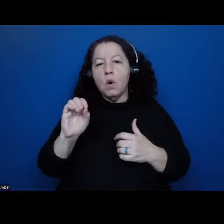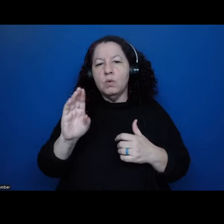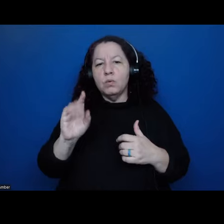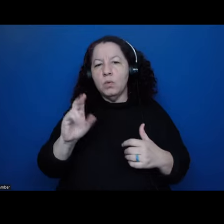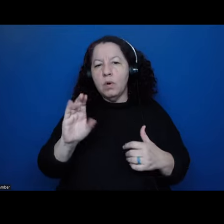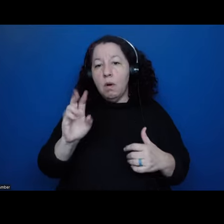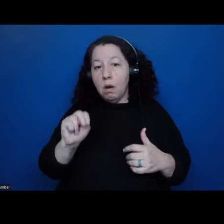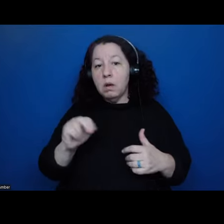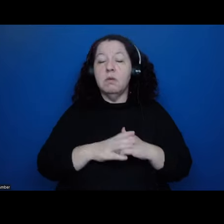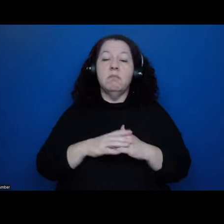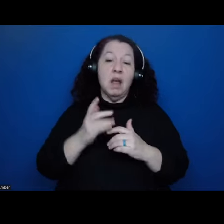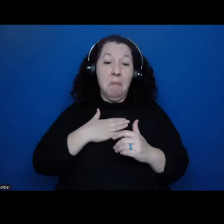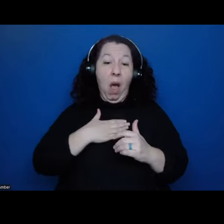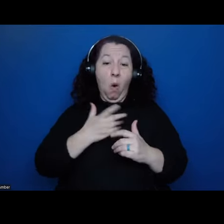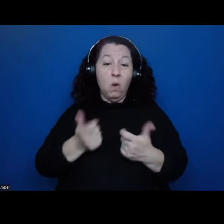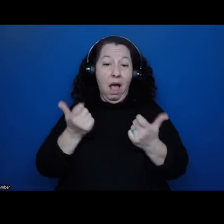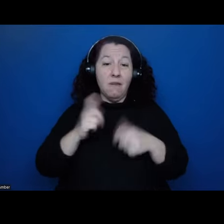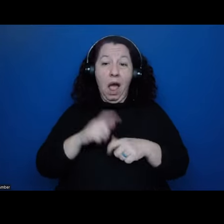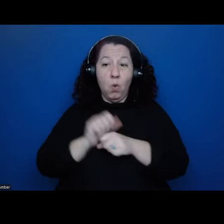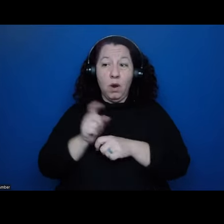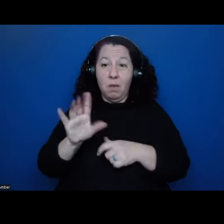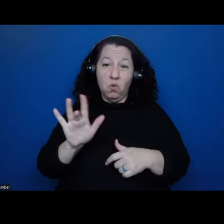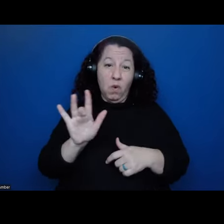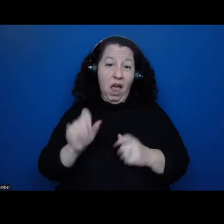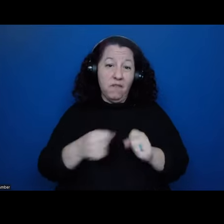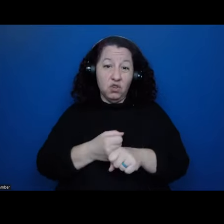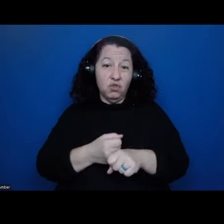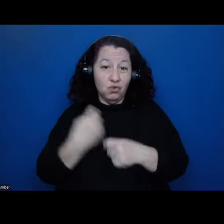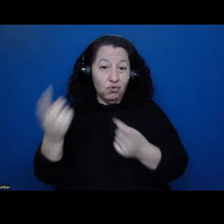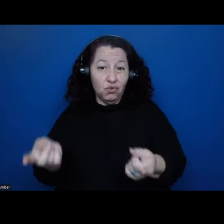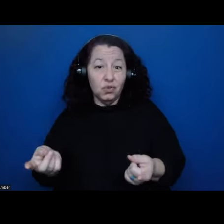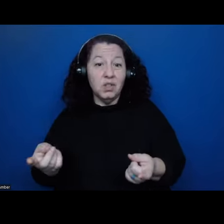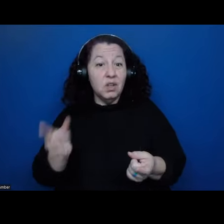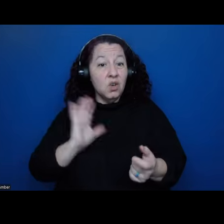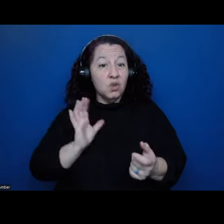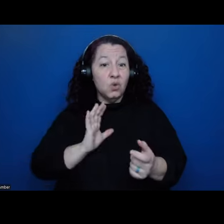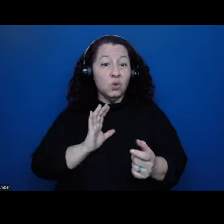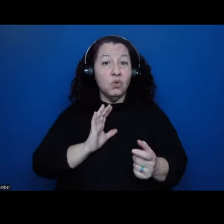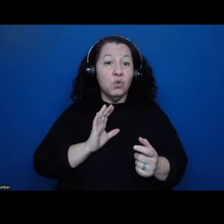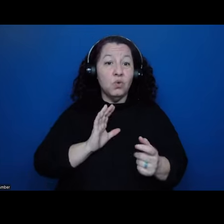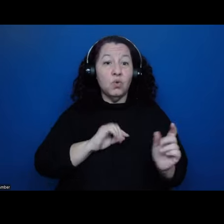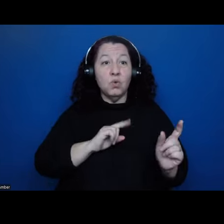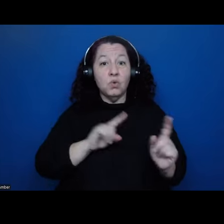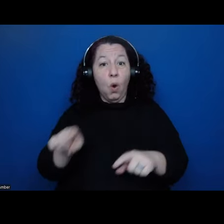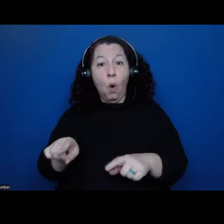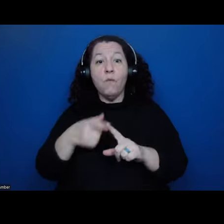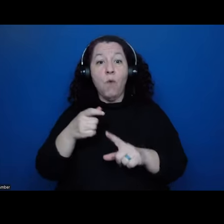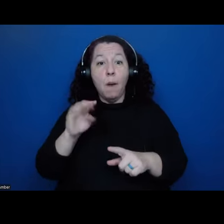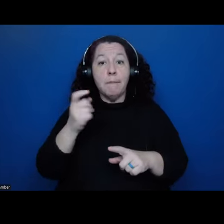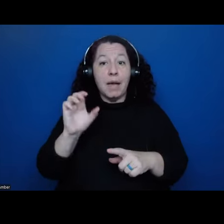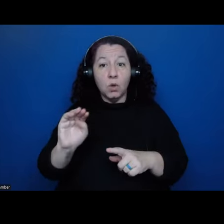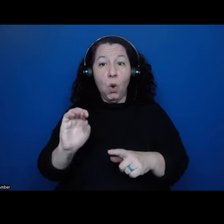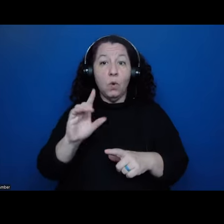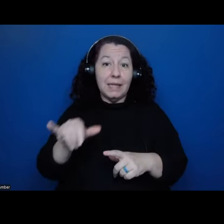own lifetime, I've worked there about 25 years and, you know, you used to go from Mexico city to Teotihuacan and